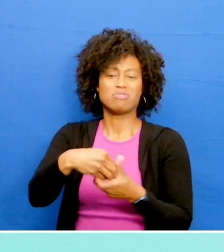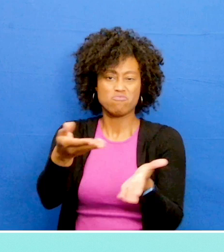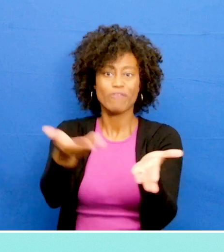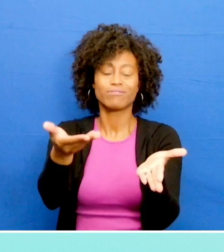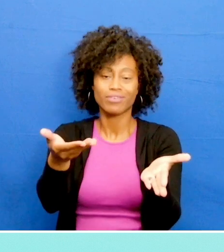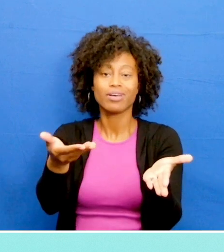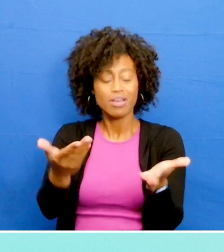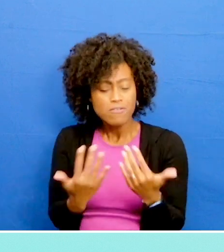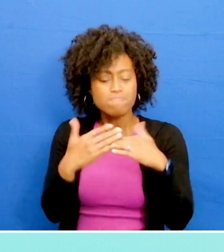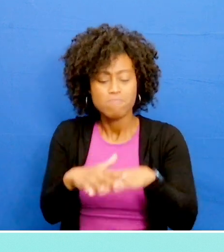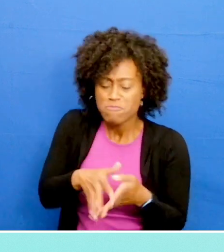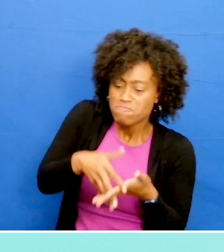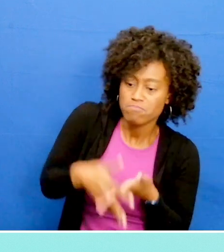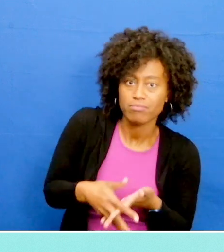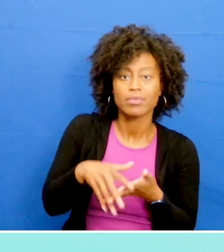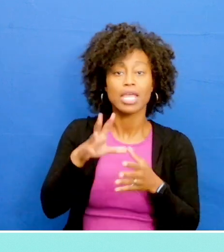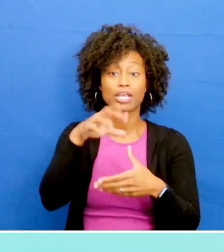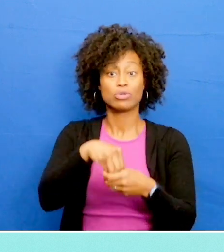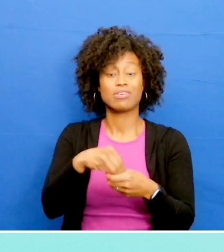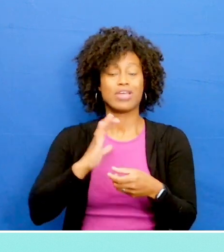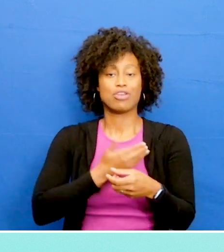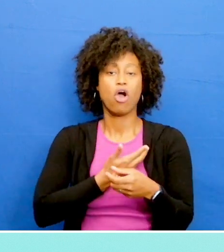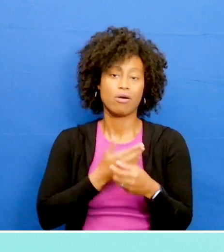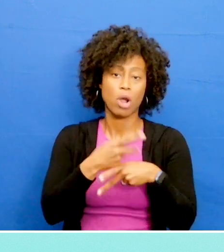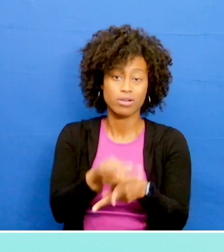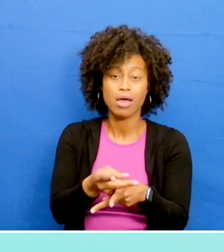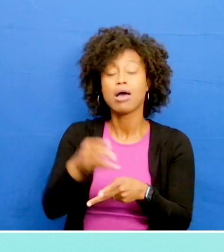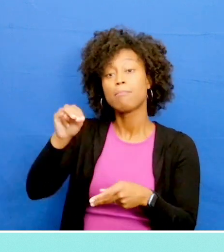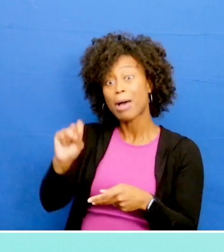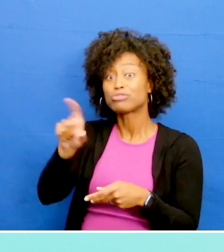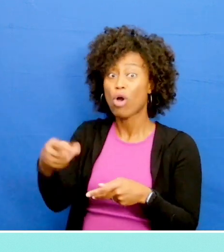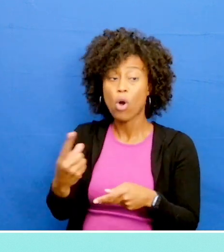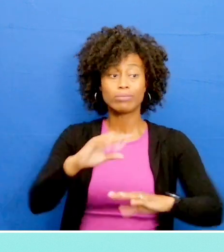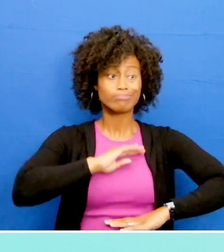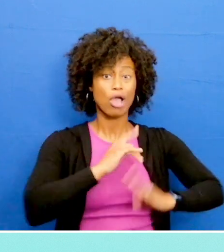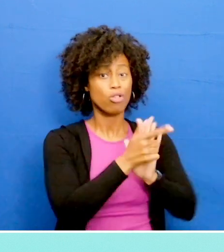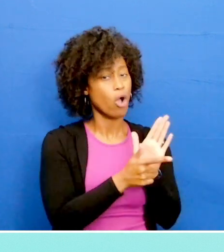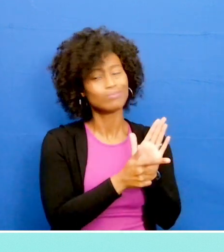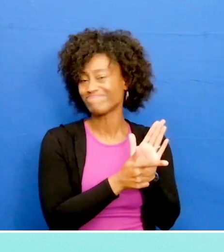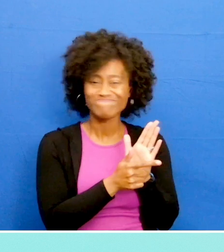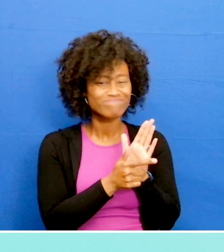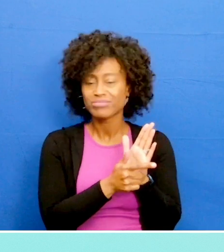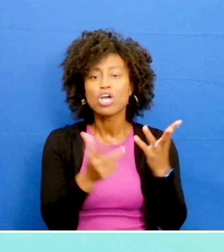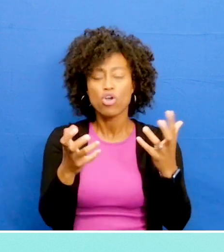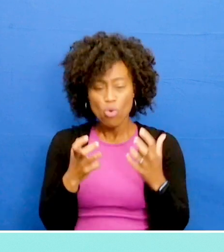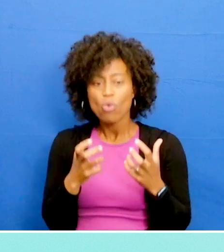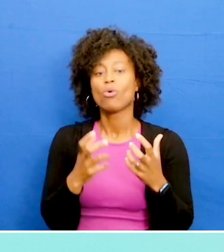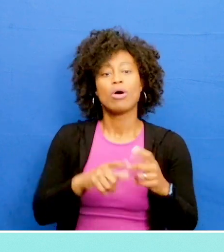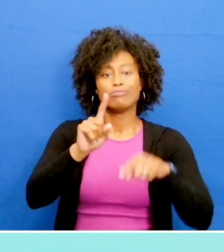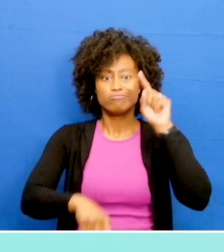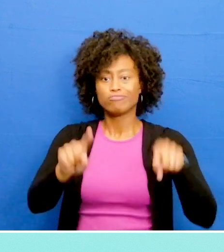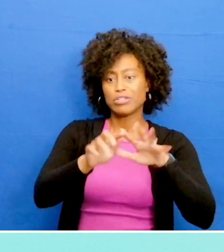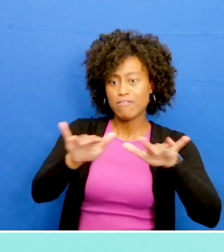By weaving accessibility into the very fabric of its products, Microsoft goes beyond simply meeting compliance standards to champion